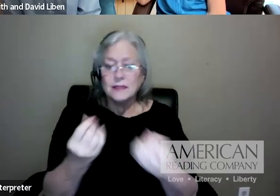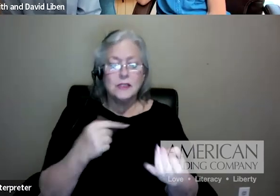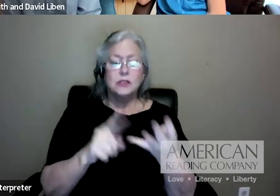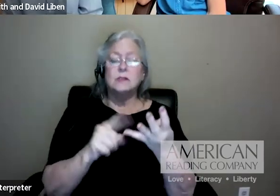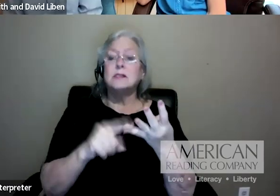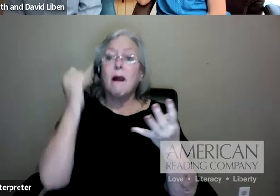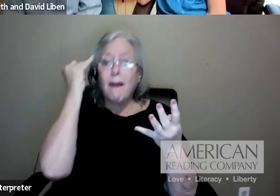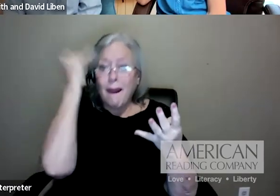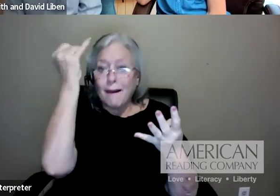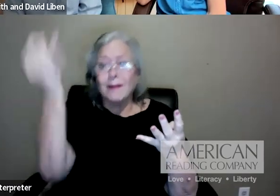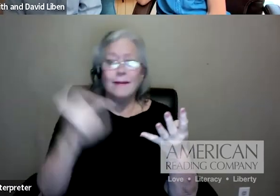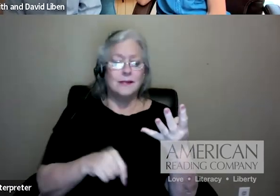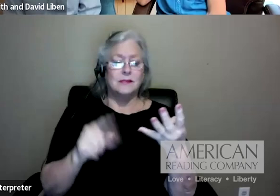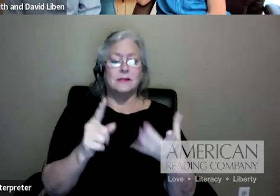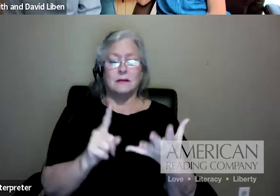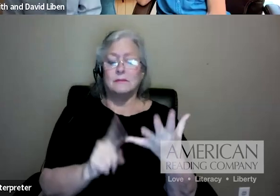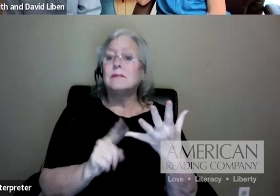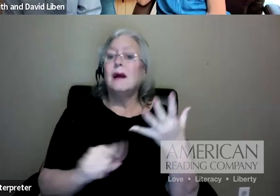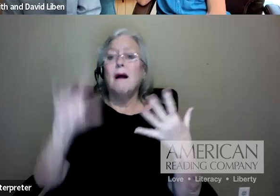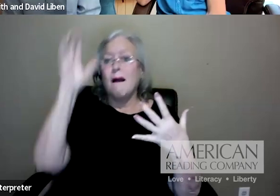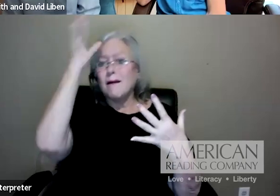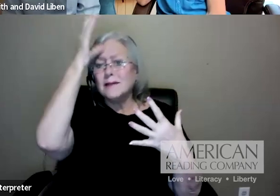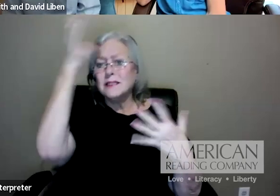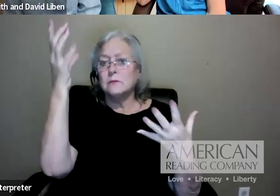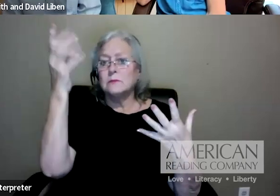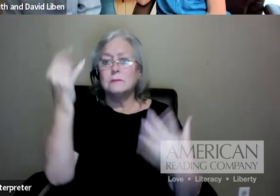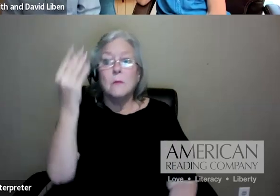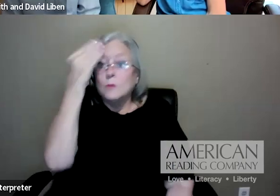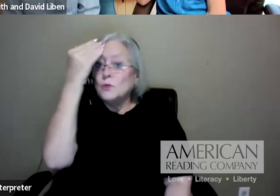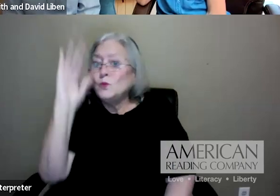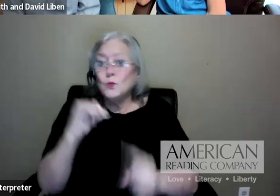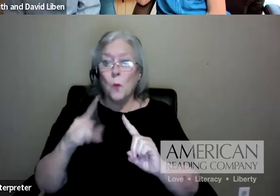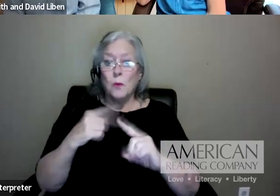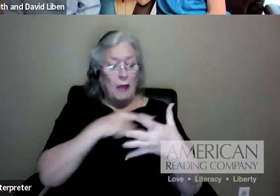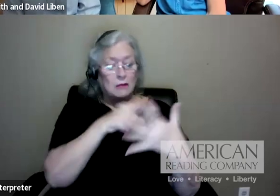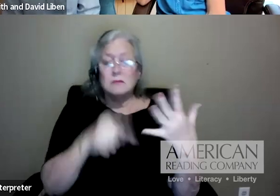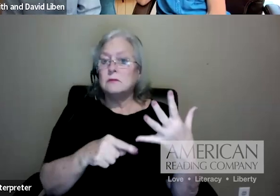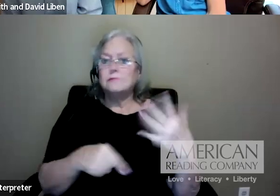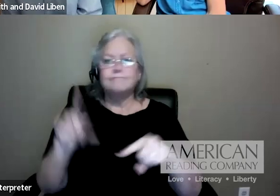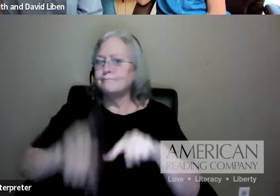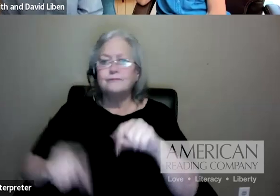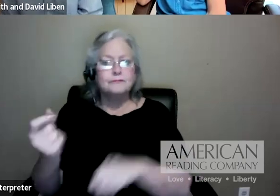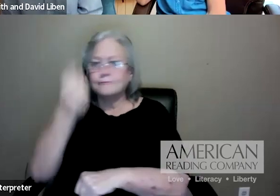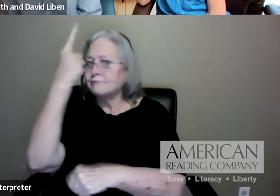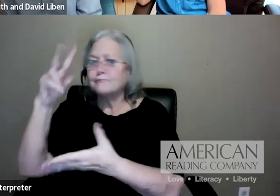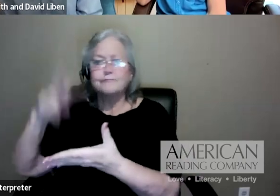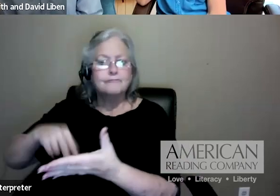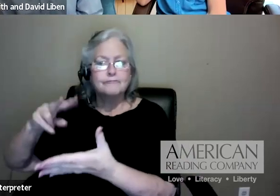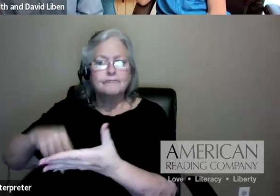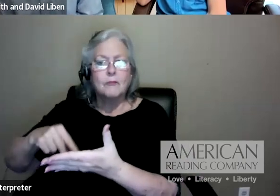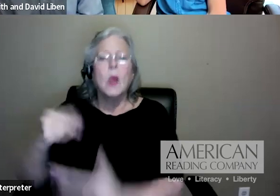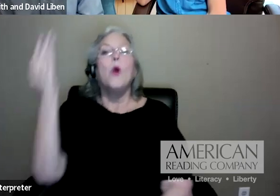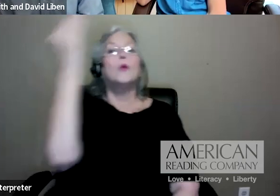don't know anything about them, then you're not going to be able to understand that text. So knowledge is essential to comprehension.